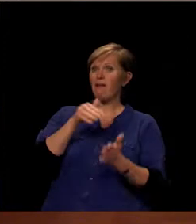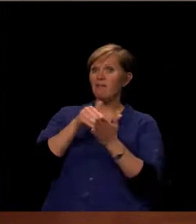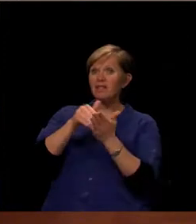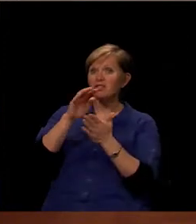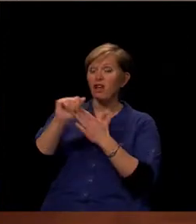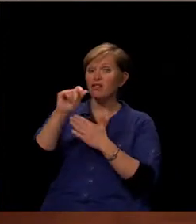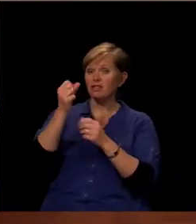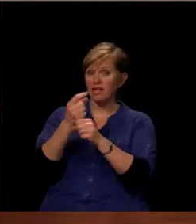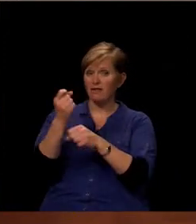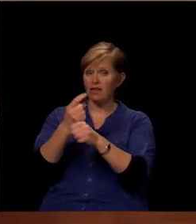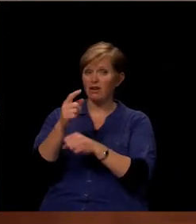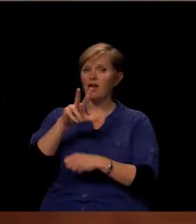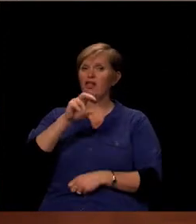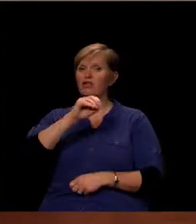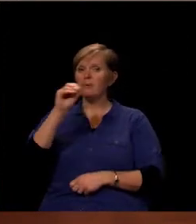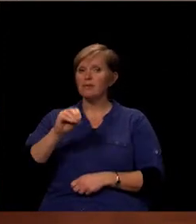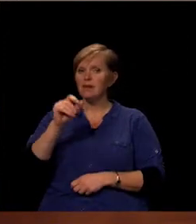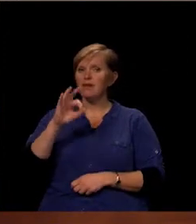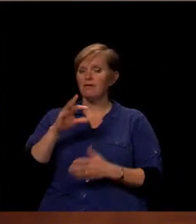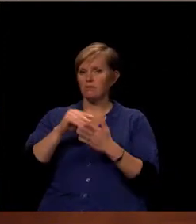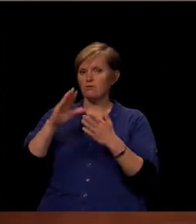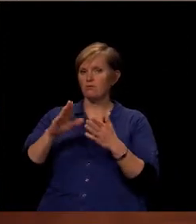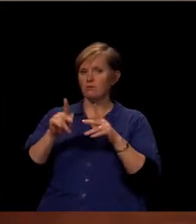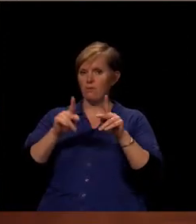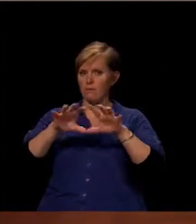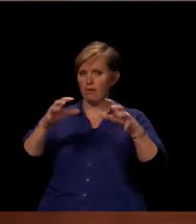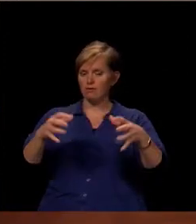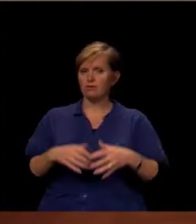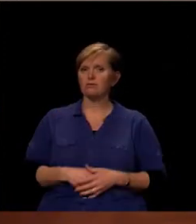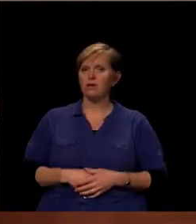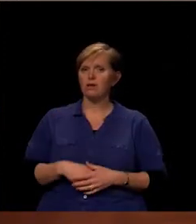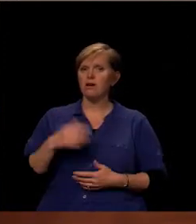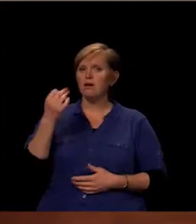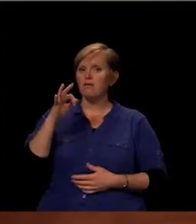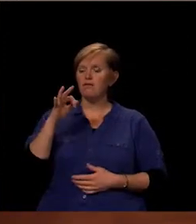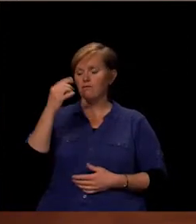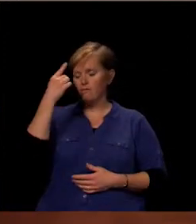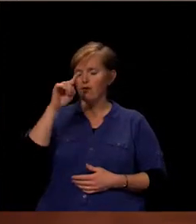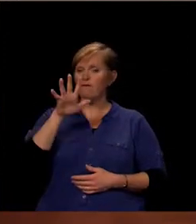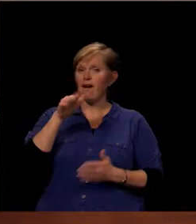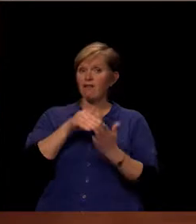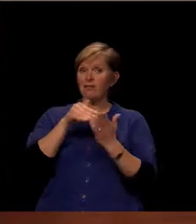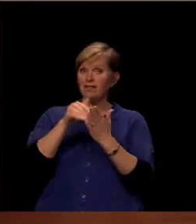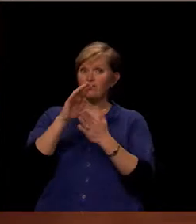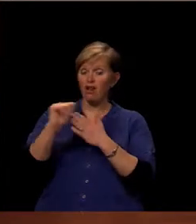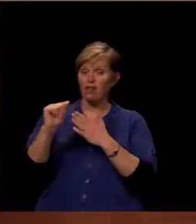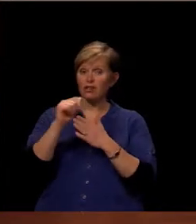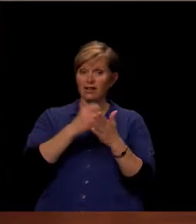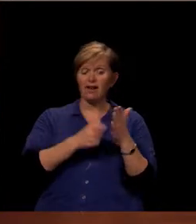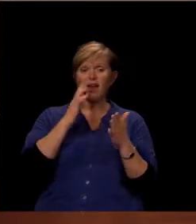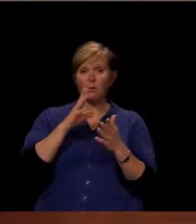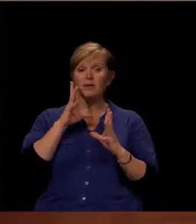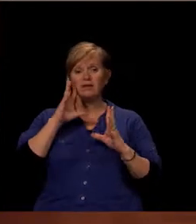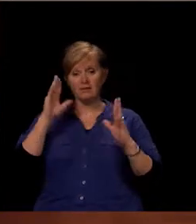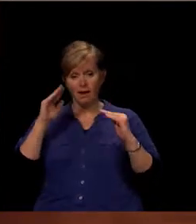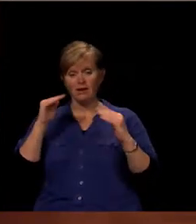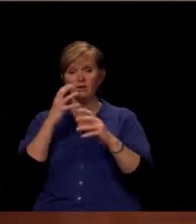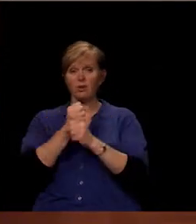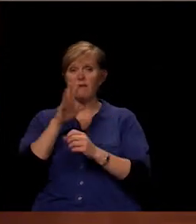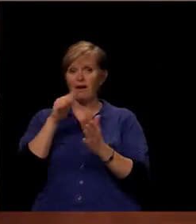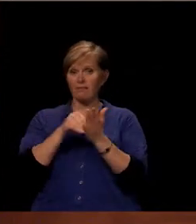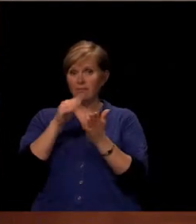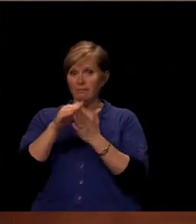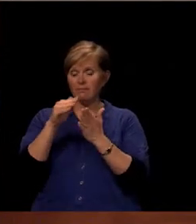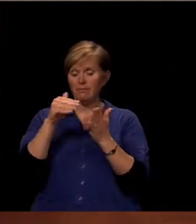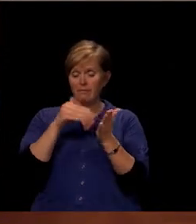and 30% of the student population. For $5 million in cost, I'd expect $5 million at least in value. As the survey